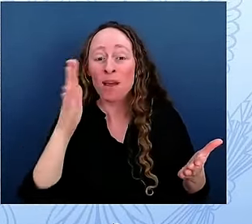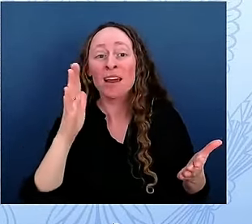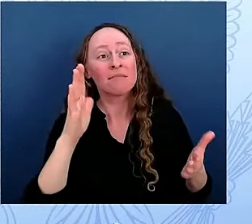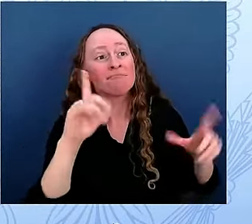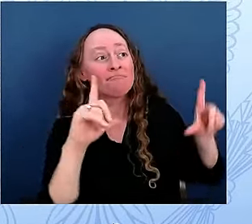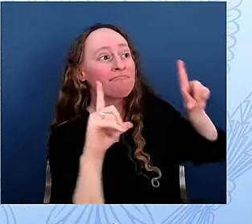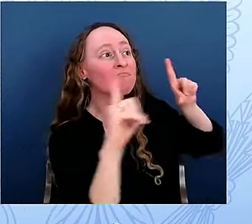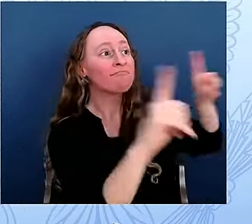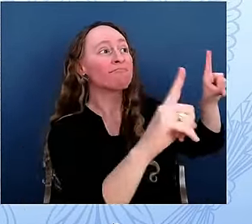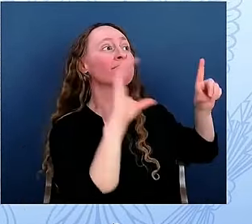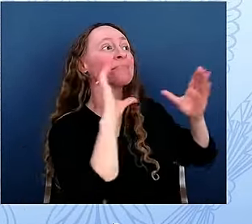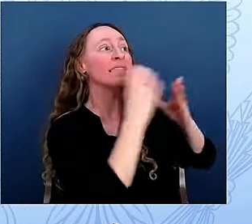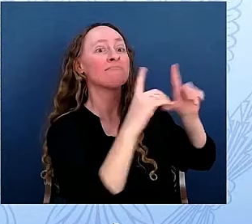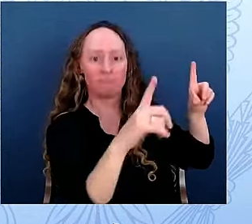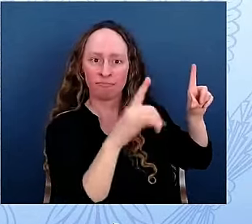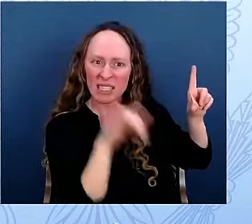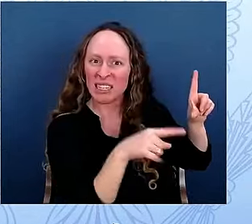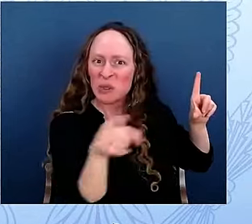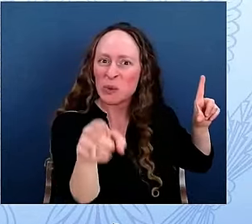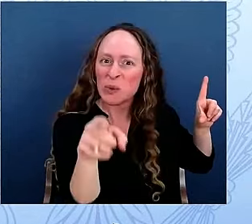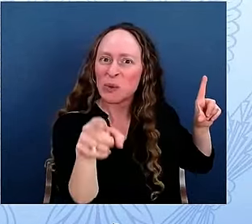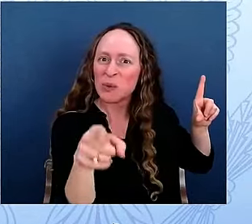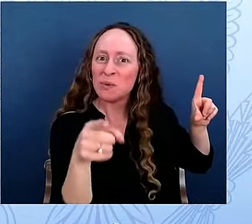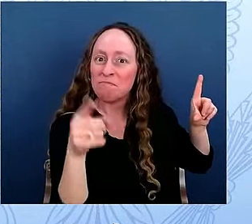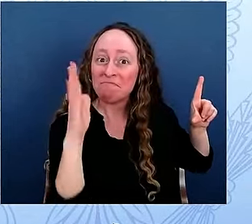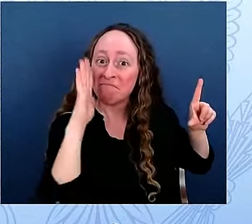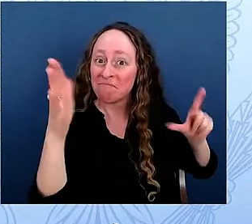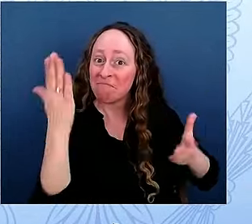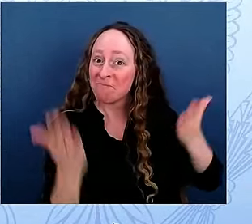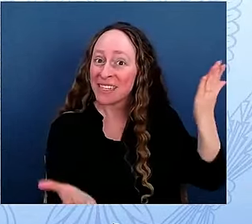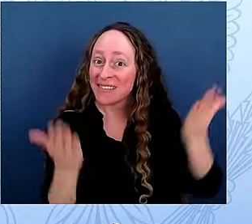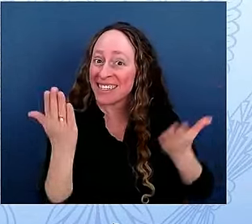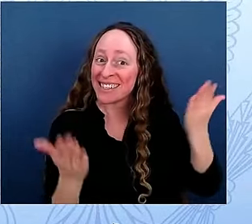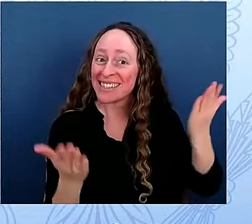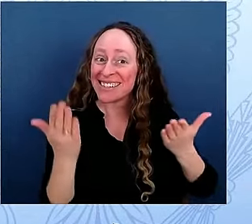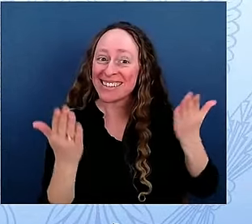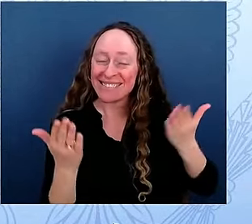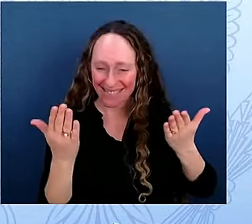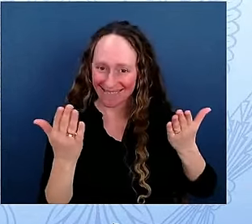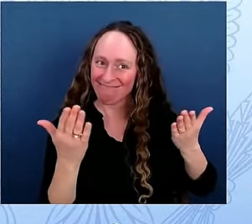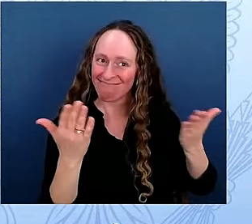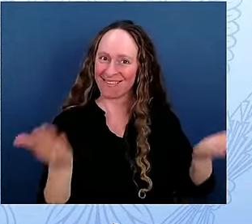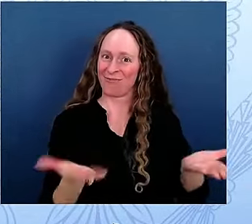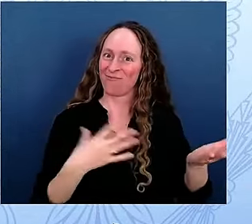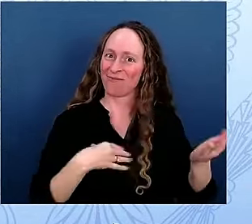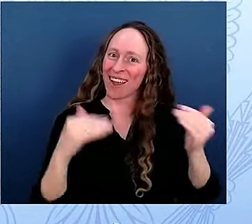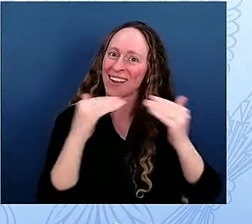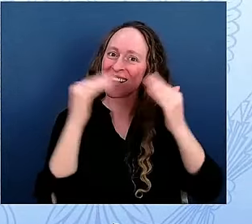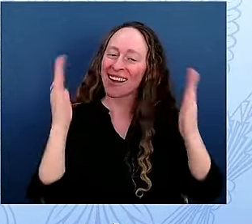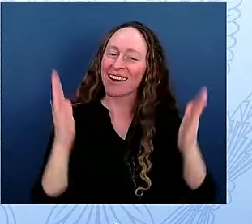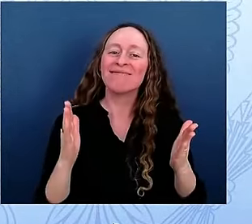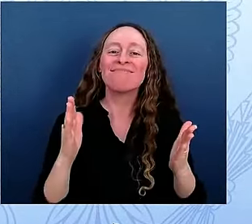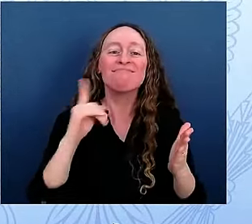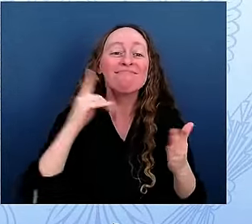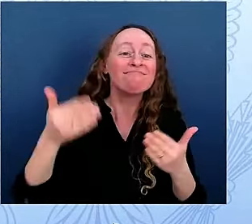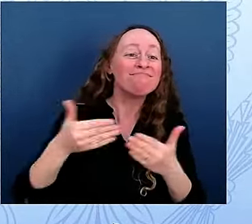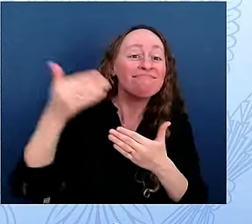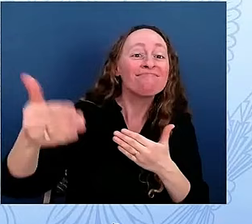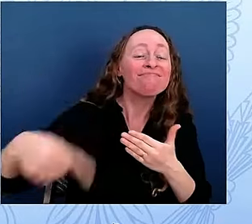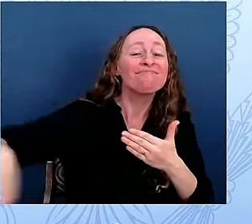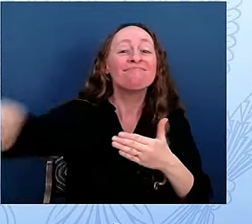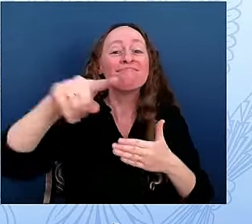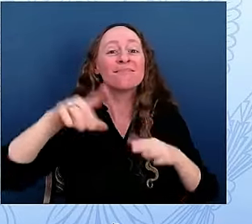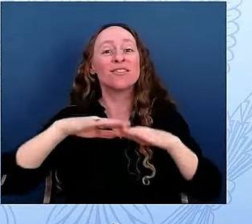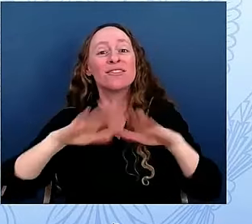portraits, will be hanging here watching over the next generation of students. Thank